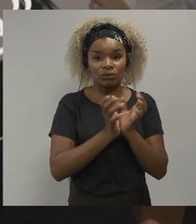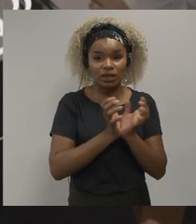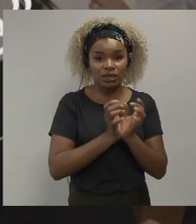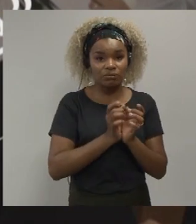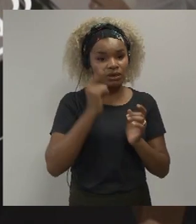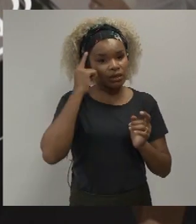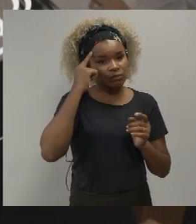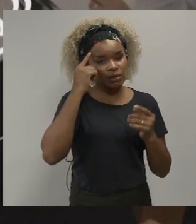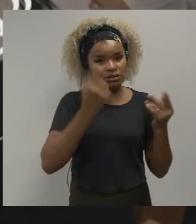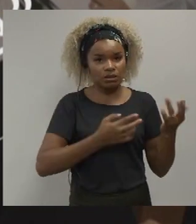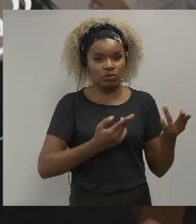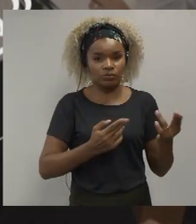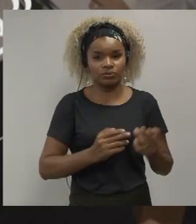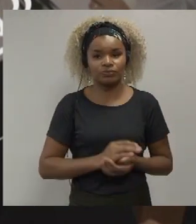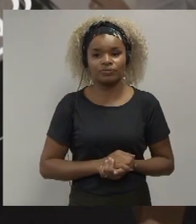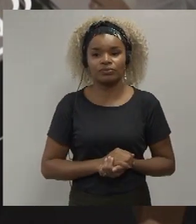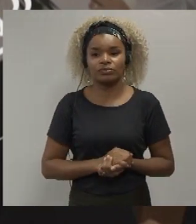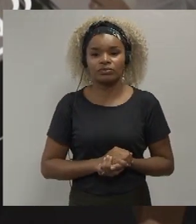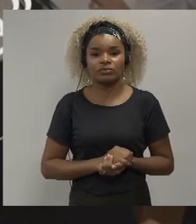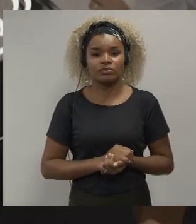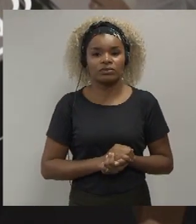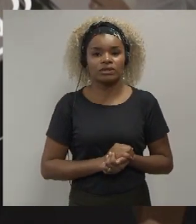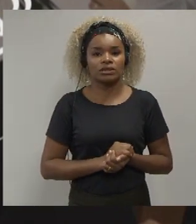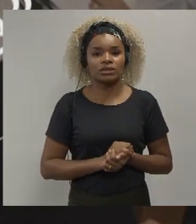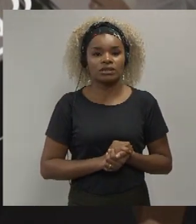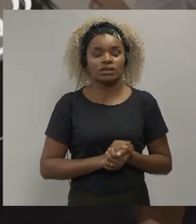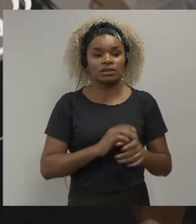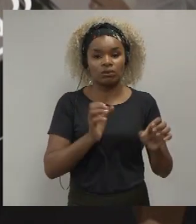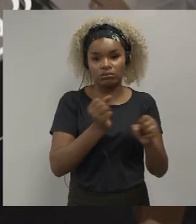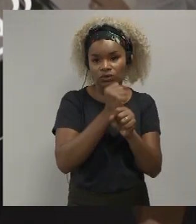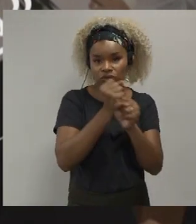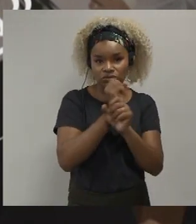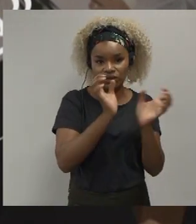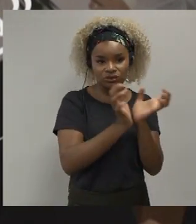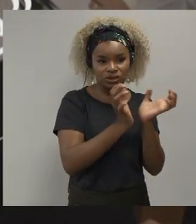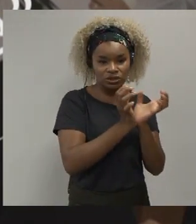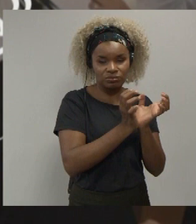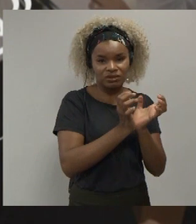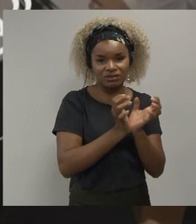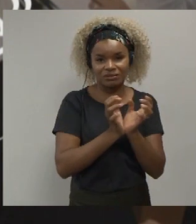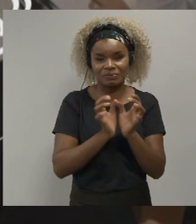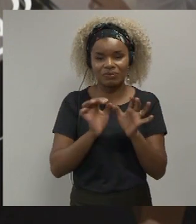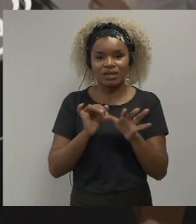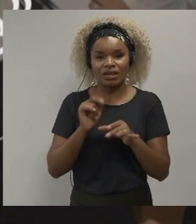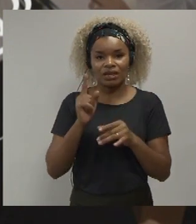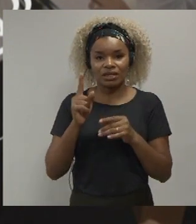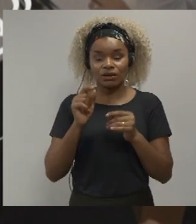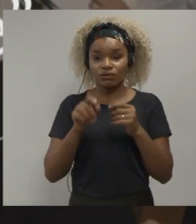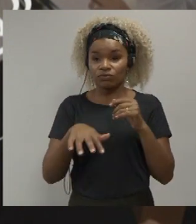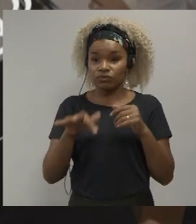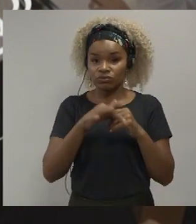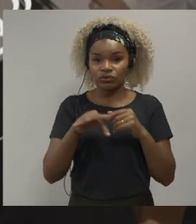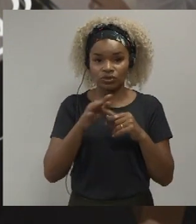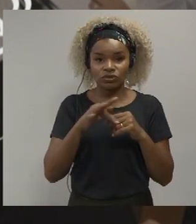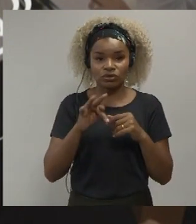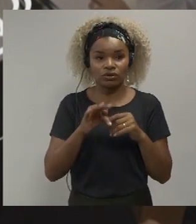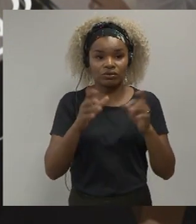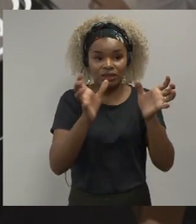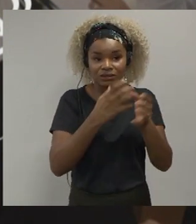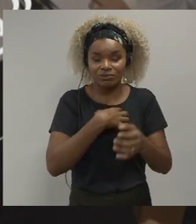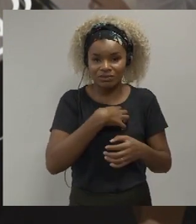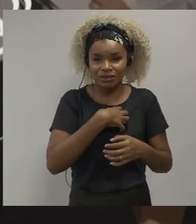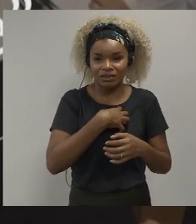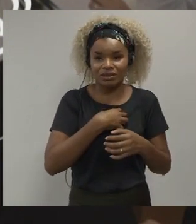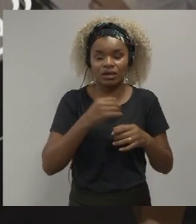building cross-functional teams the UAE puts together these crisis teams um pulling